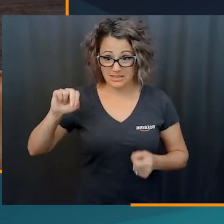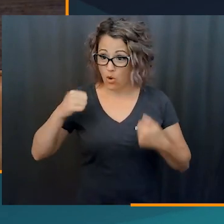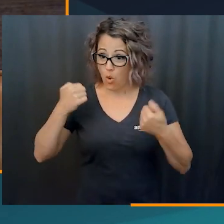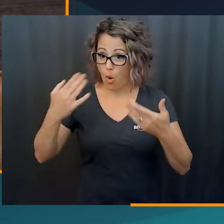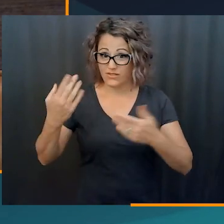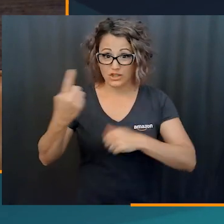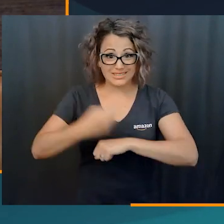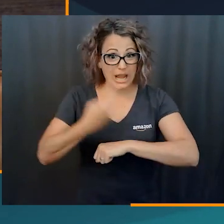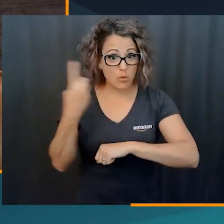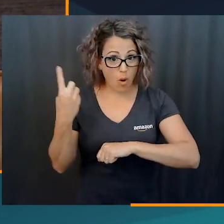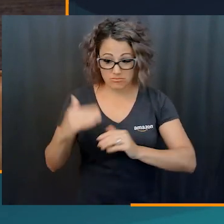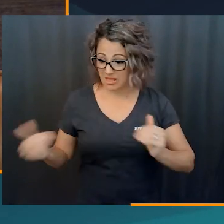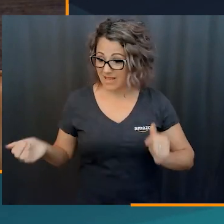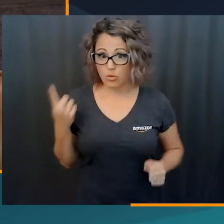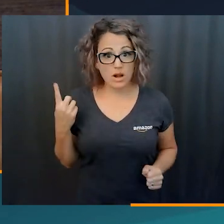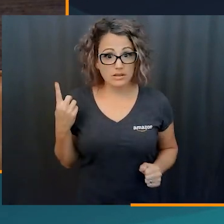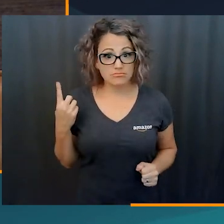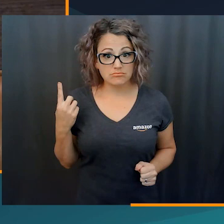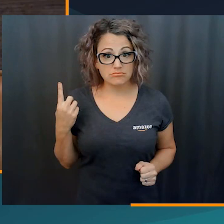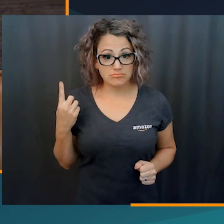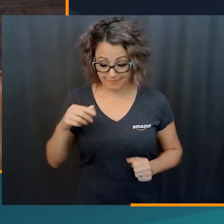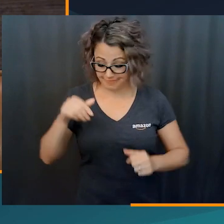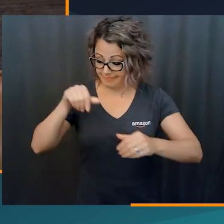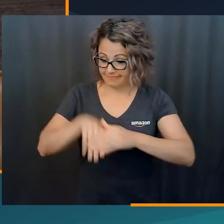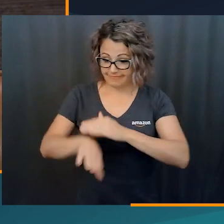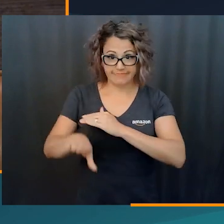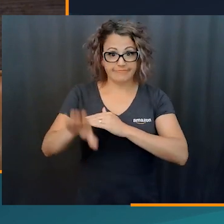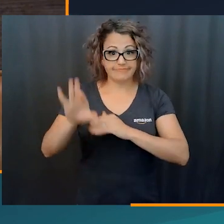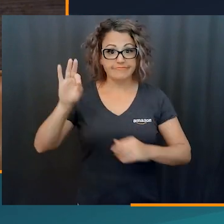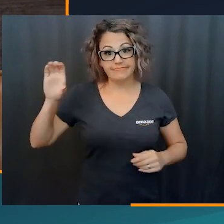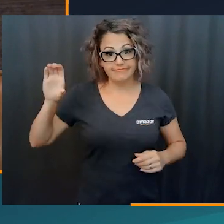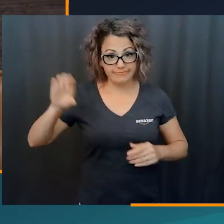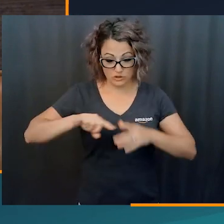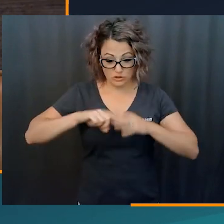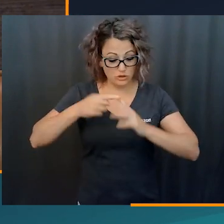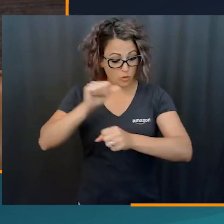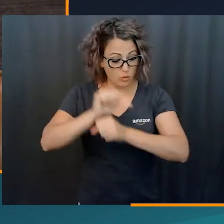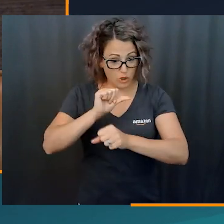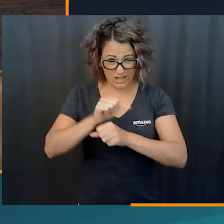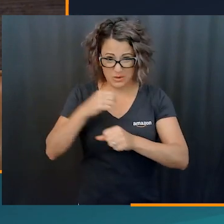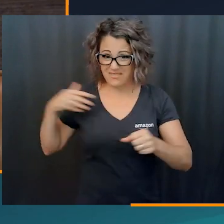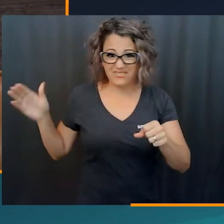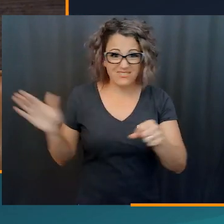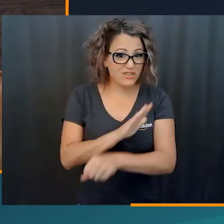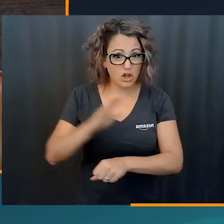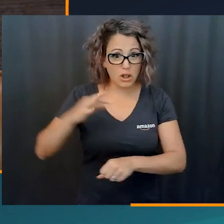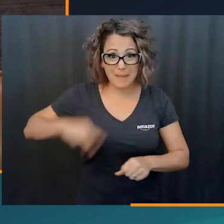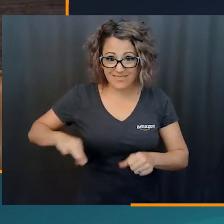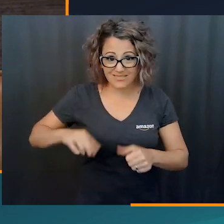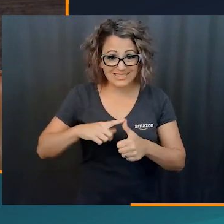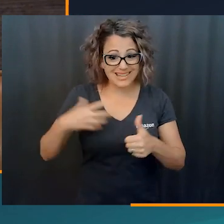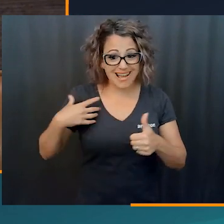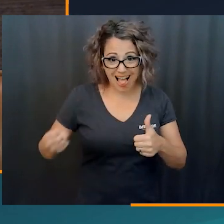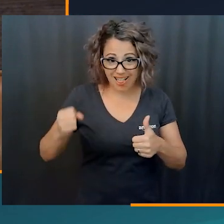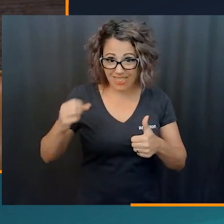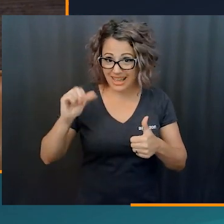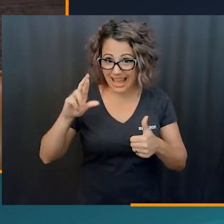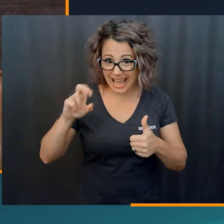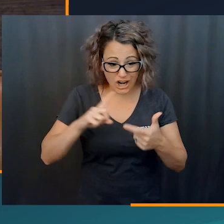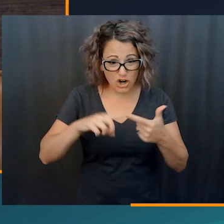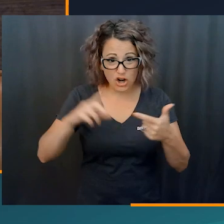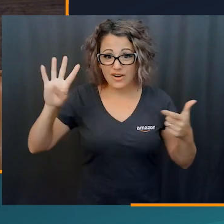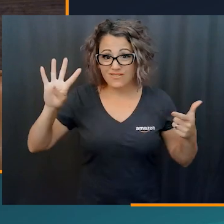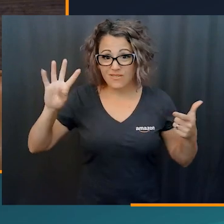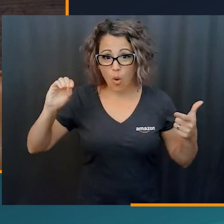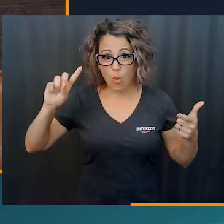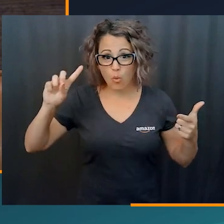family. And that's something that Amazon offers day one at level one, right? You go into the fulfillment center, you're, you start working